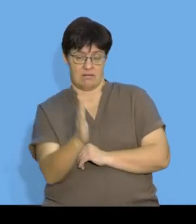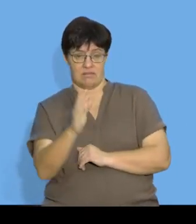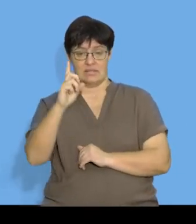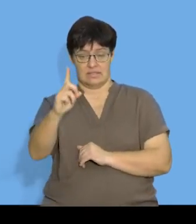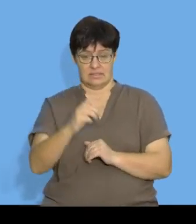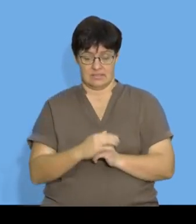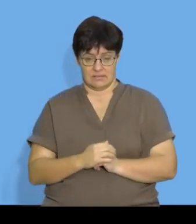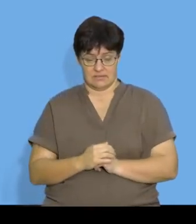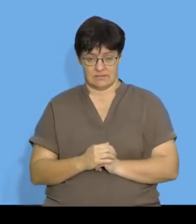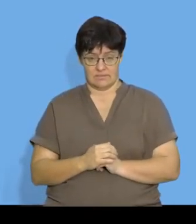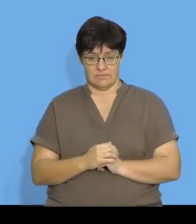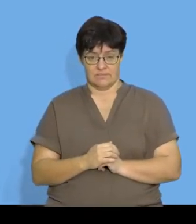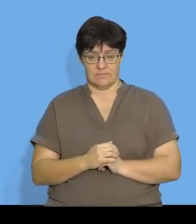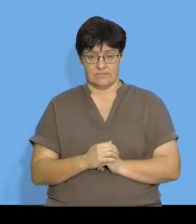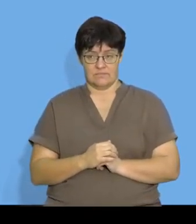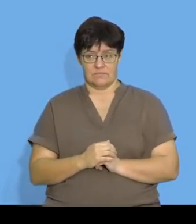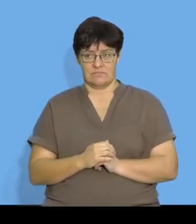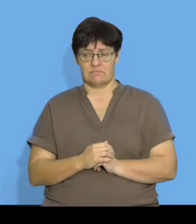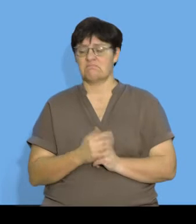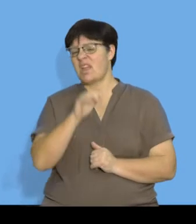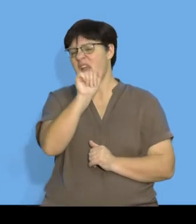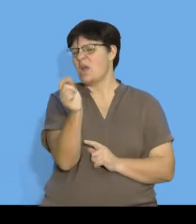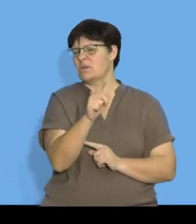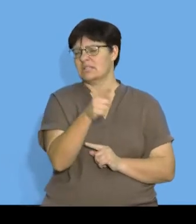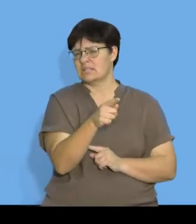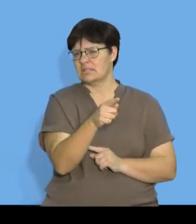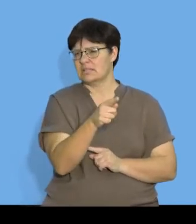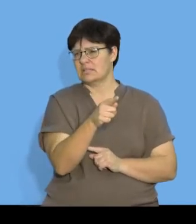D. What is A?